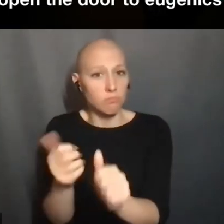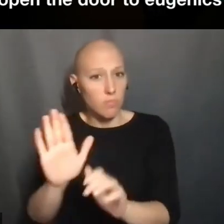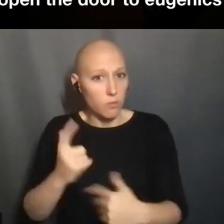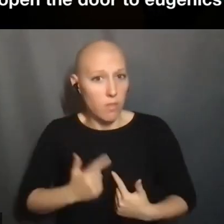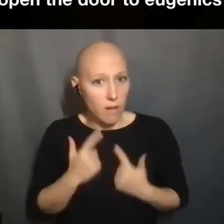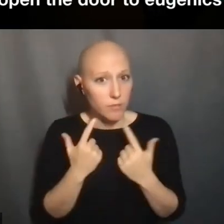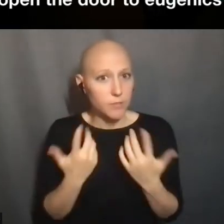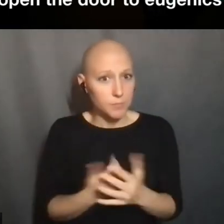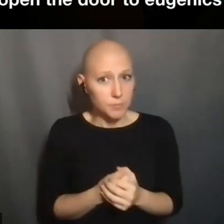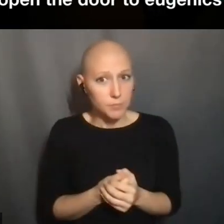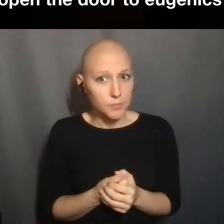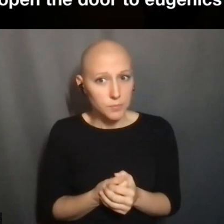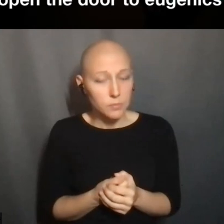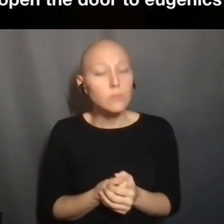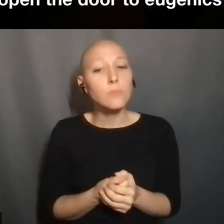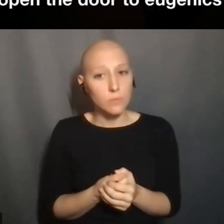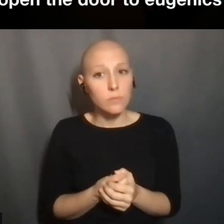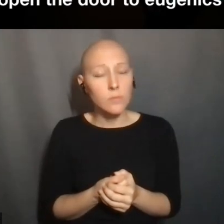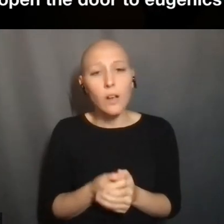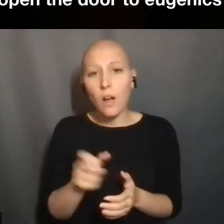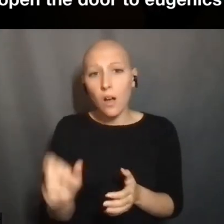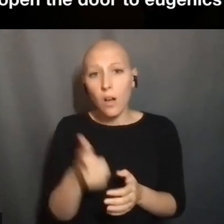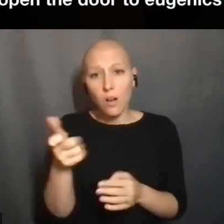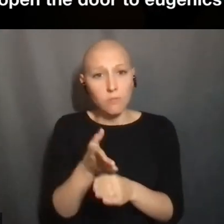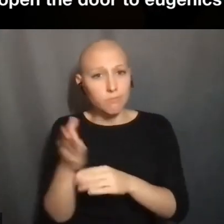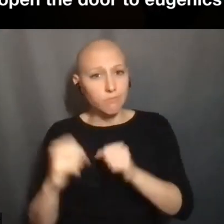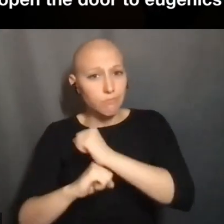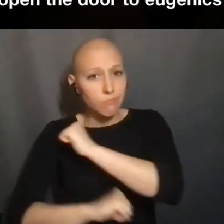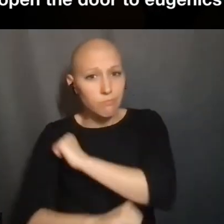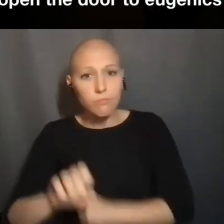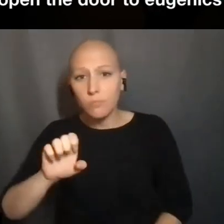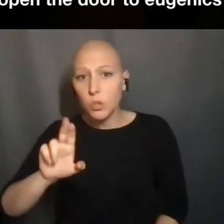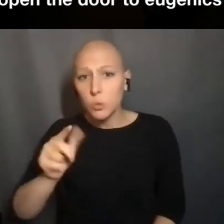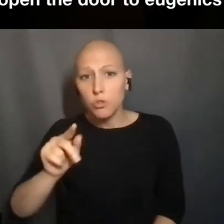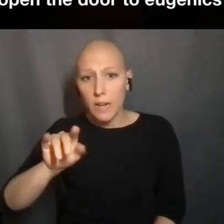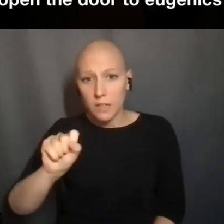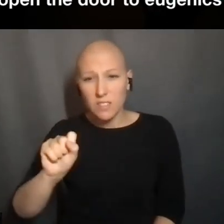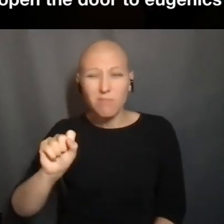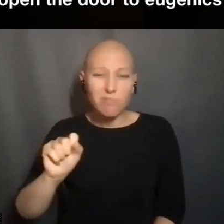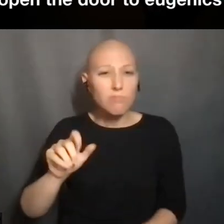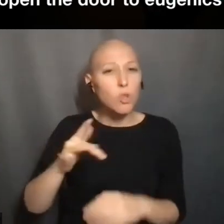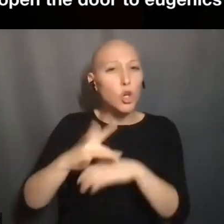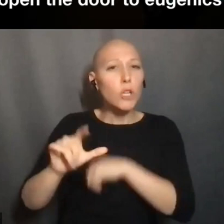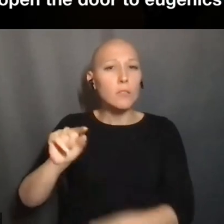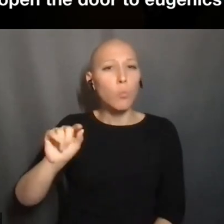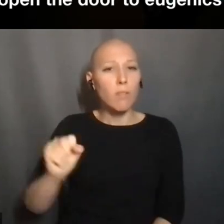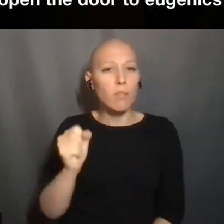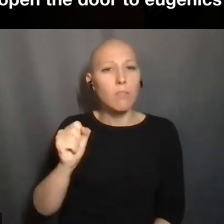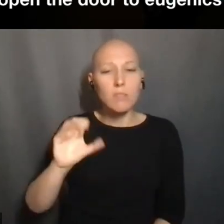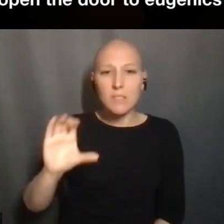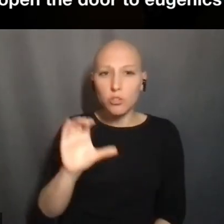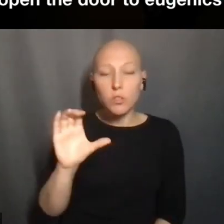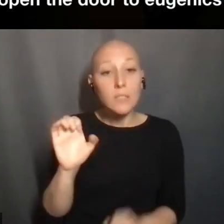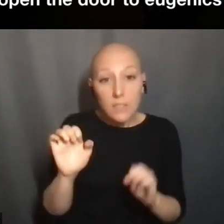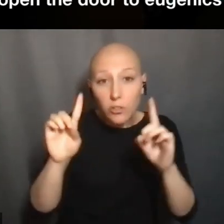ONE OF THE OTHER MAIN PILLARS OF EUGENICS, OF EARLY 20TH CENTURY EUGENICS, WAS EDUCATION, WAS EDUCATING PEOPLE